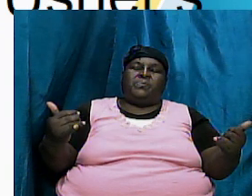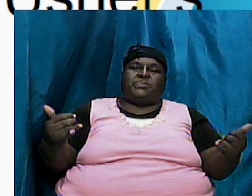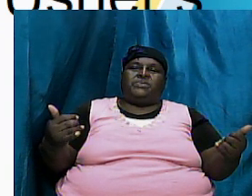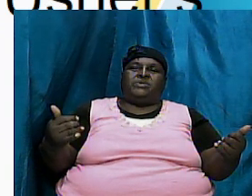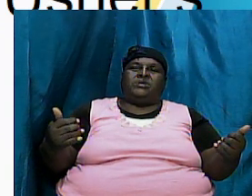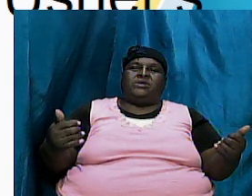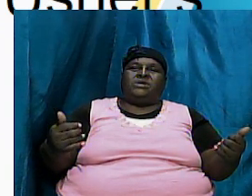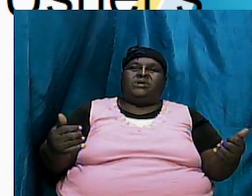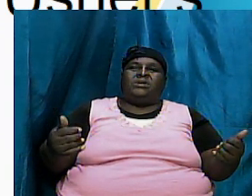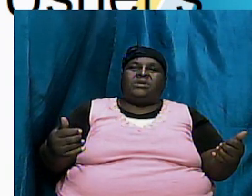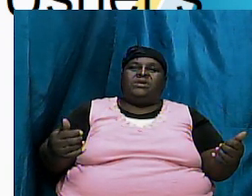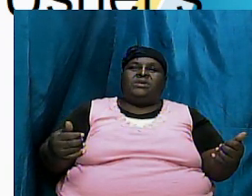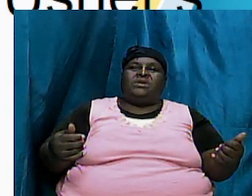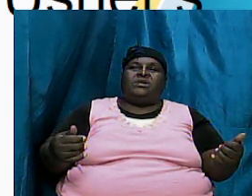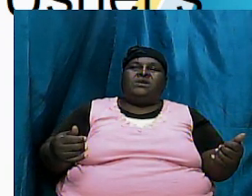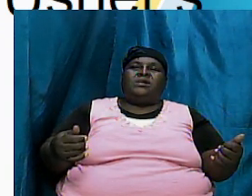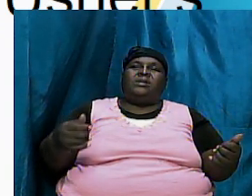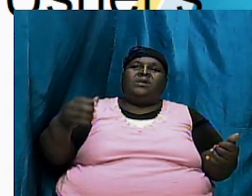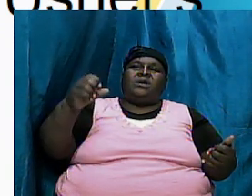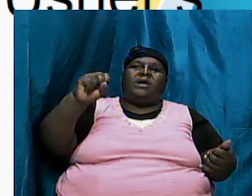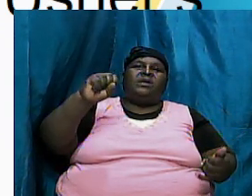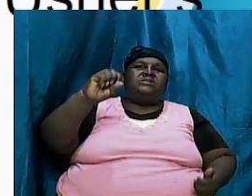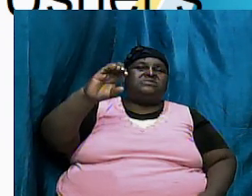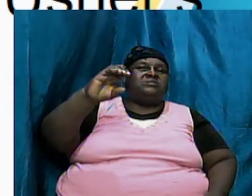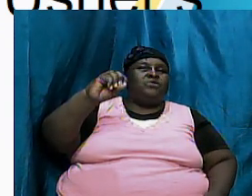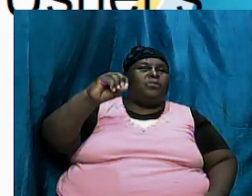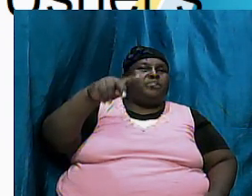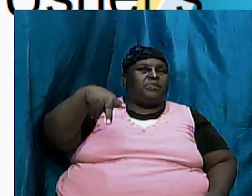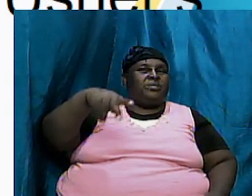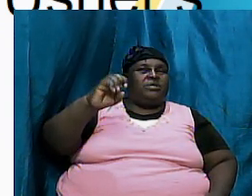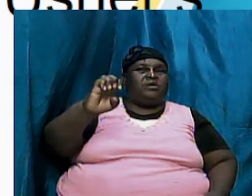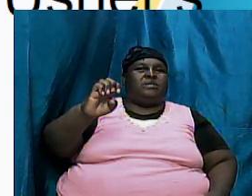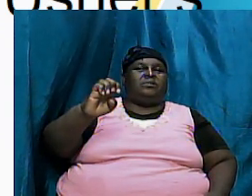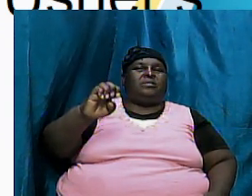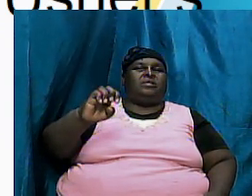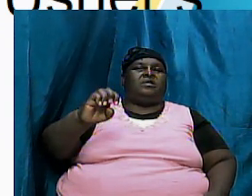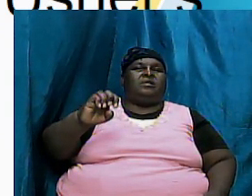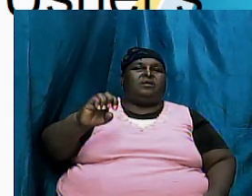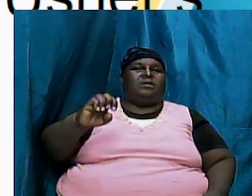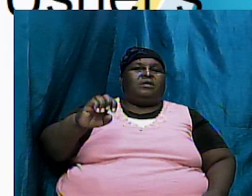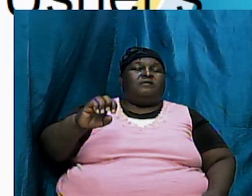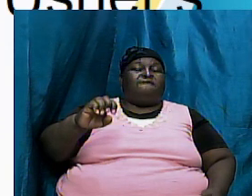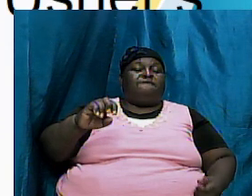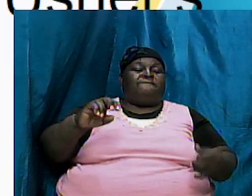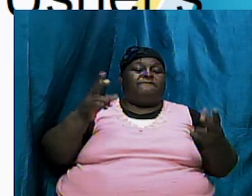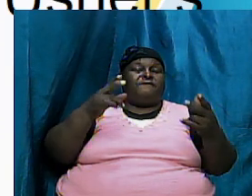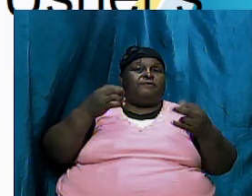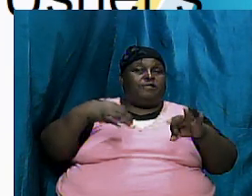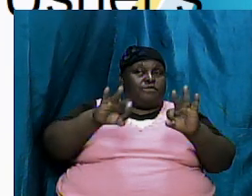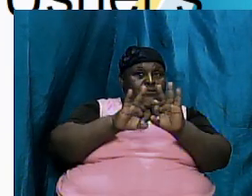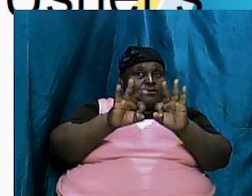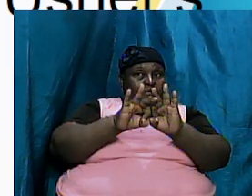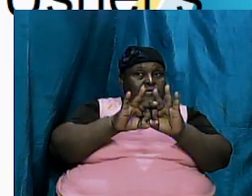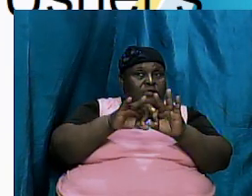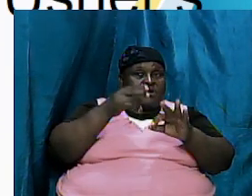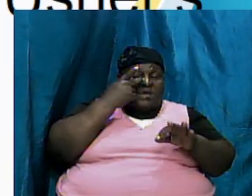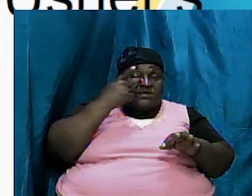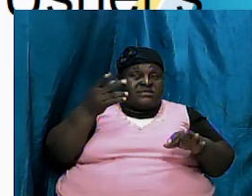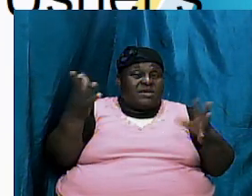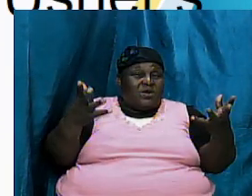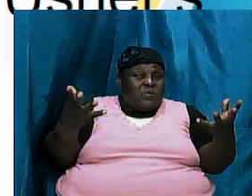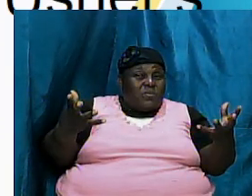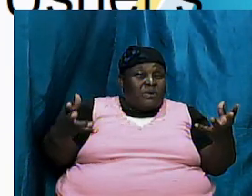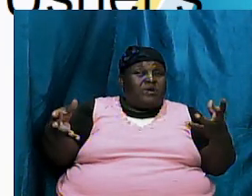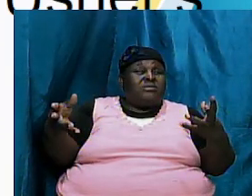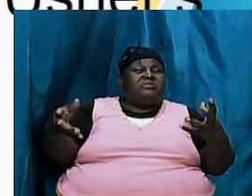the scope of the book is very important because we want to see what is covered in the